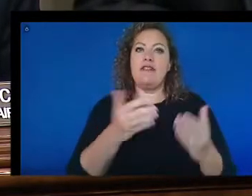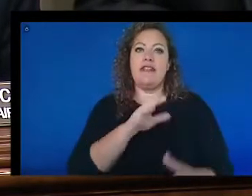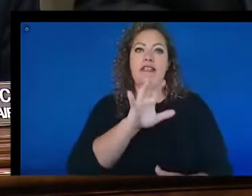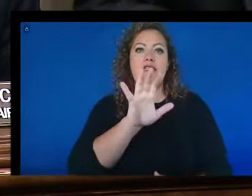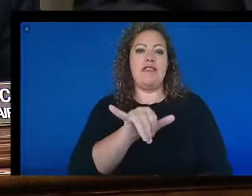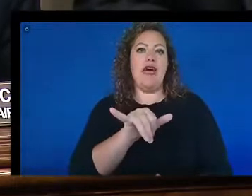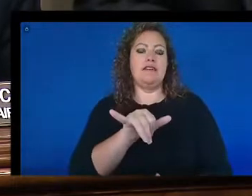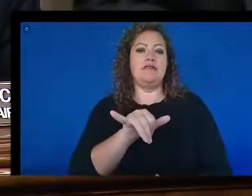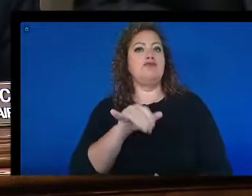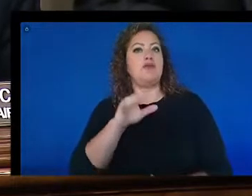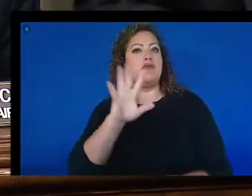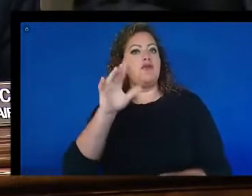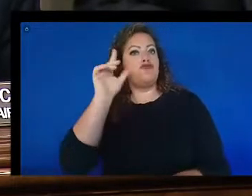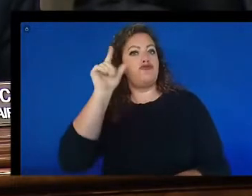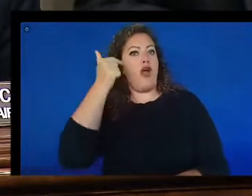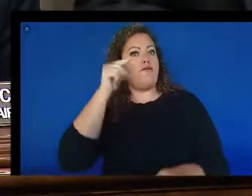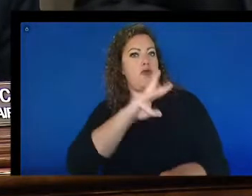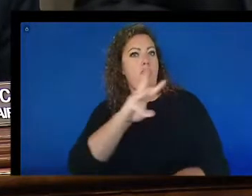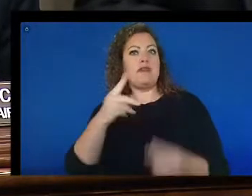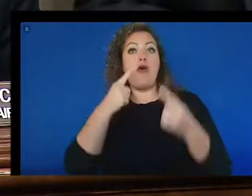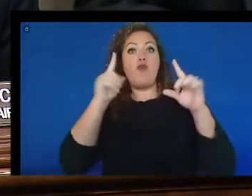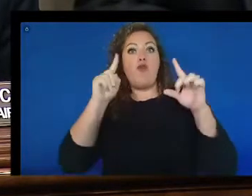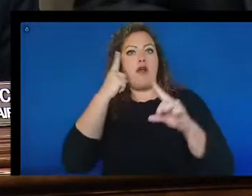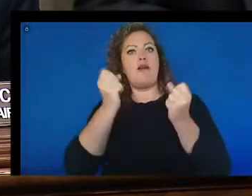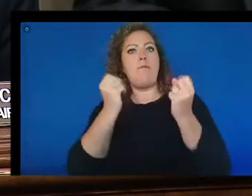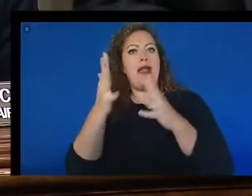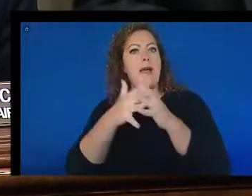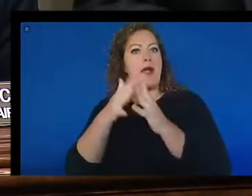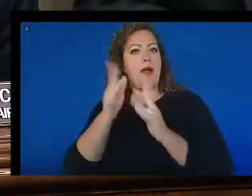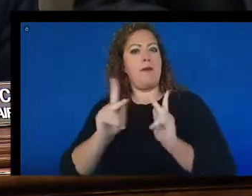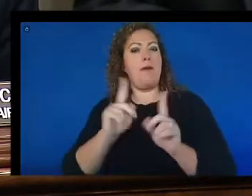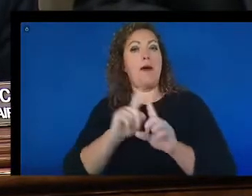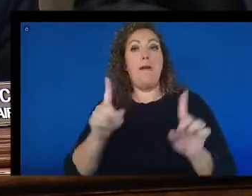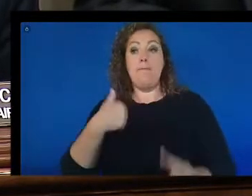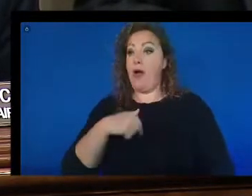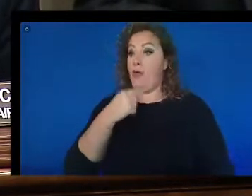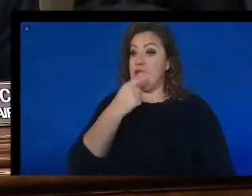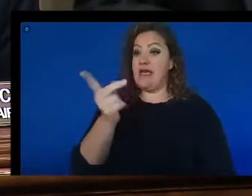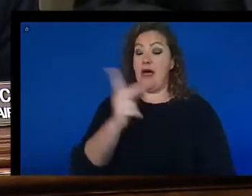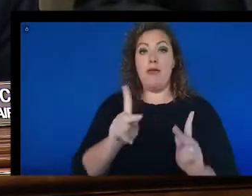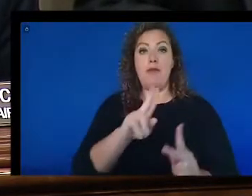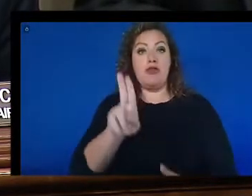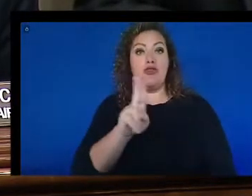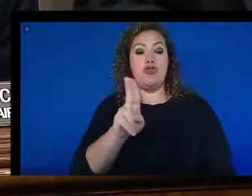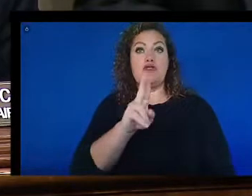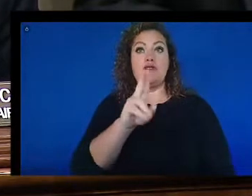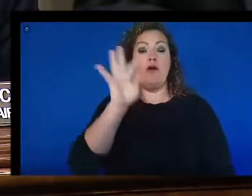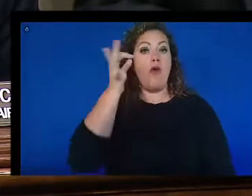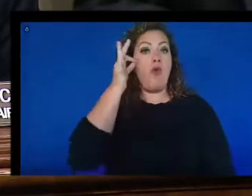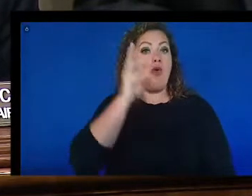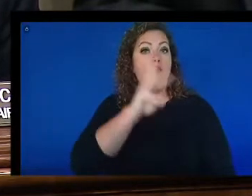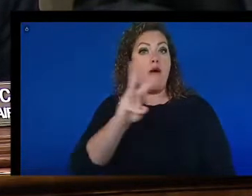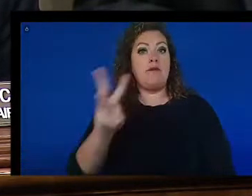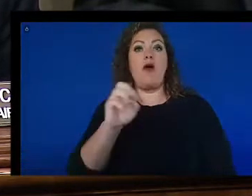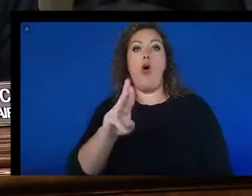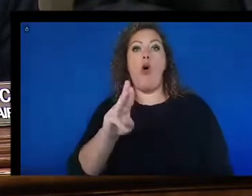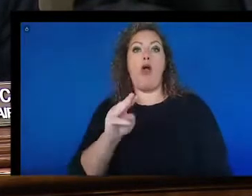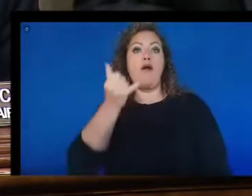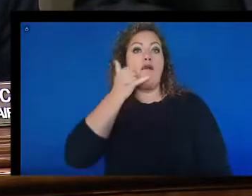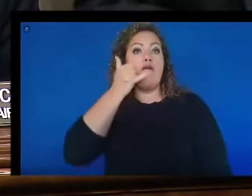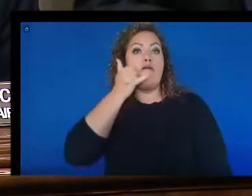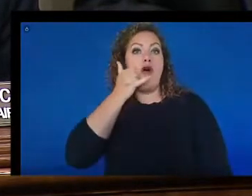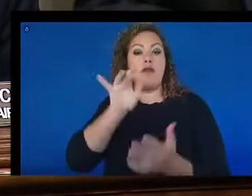Americans. But when we're telling people to use these federal websites or mobile apps or other technology that are